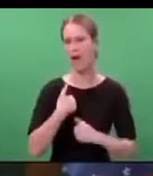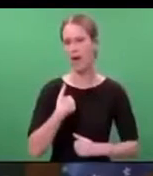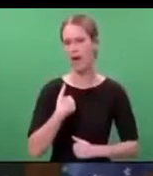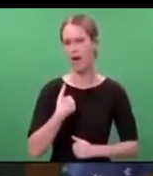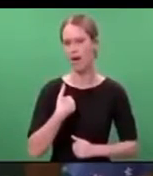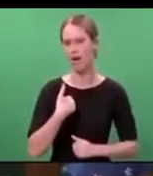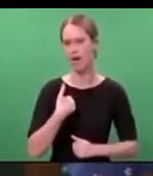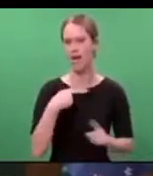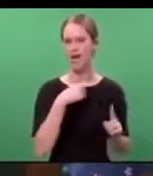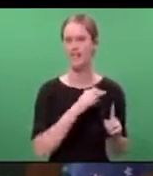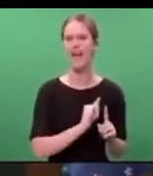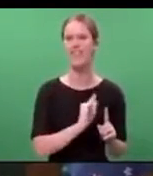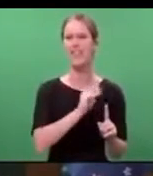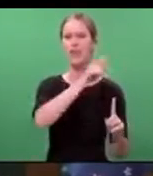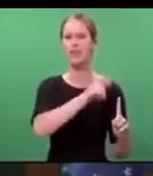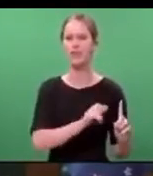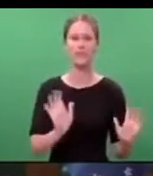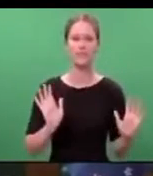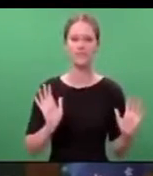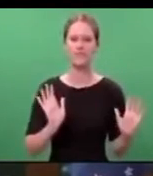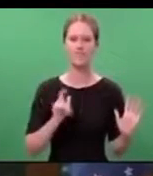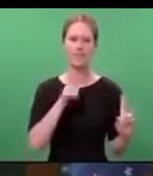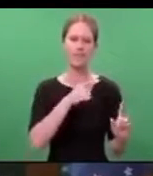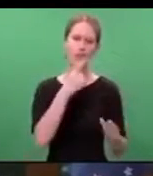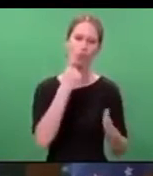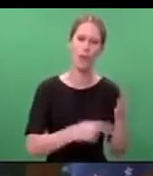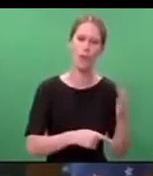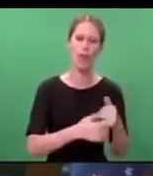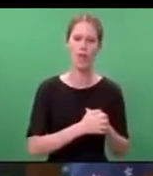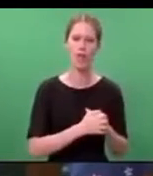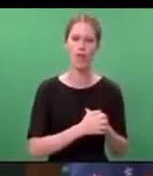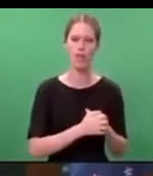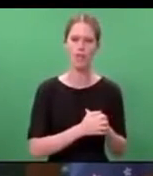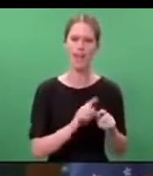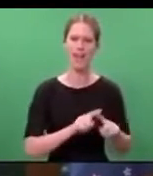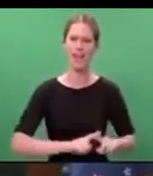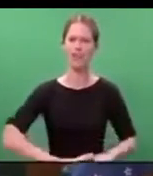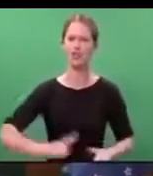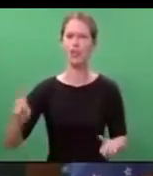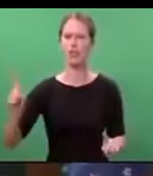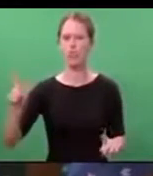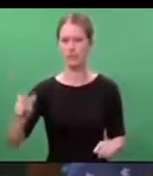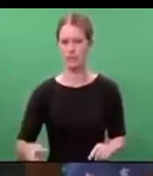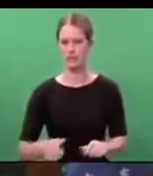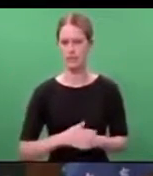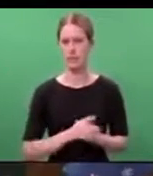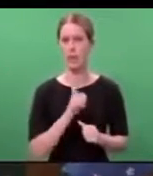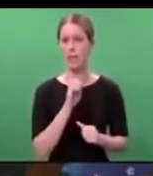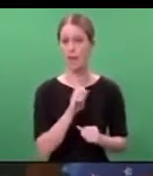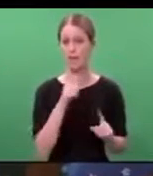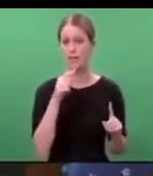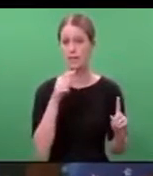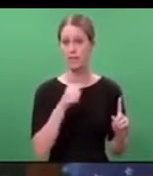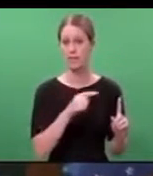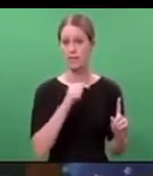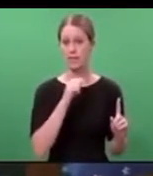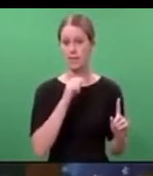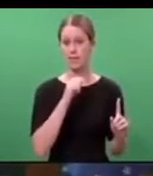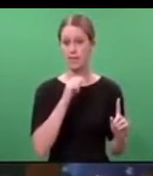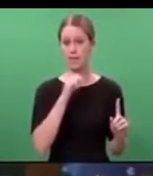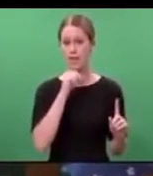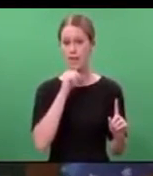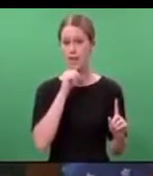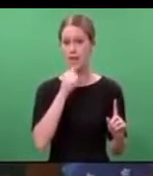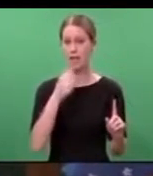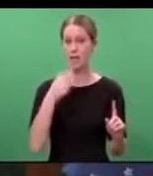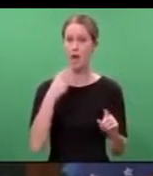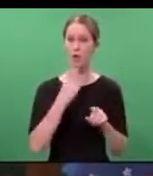He is a terrorist. He is a criminal. He is an extremist. But he will, when I speak, be